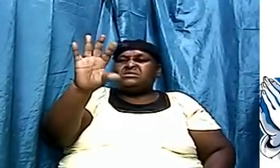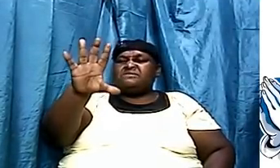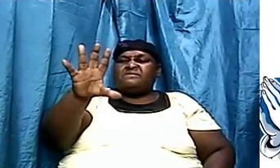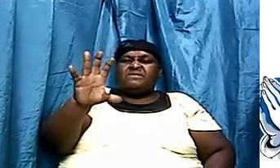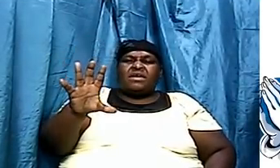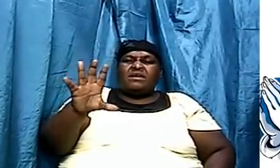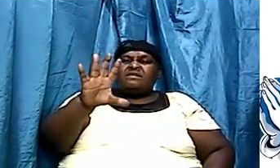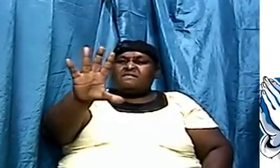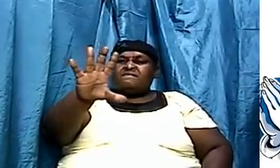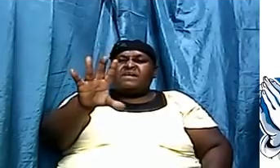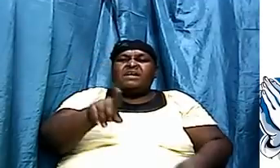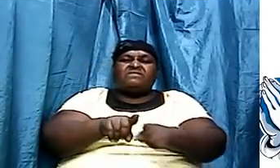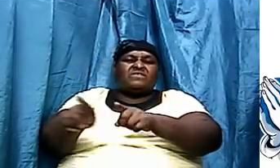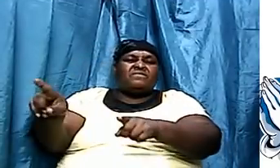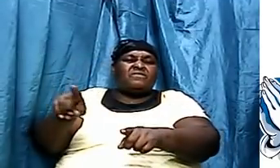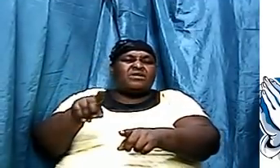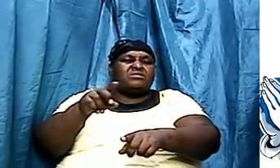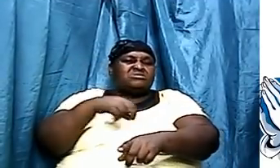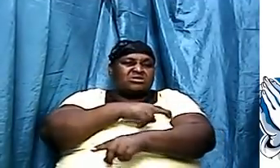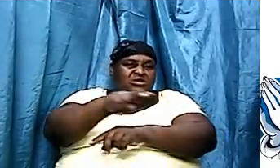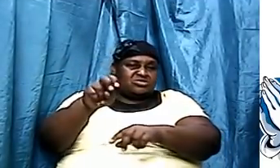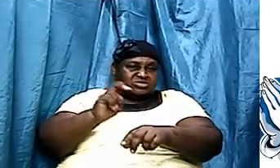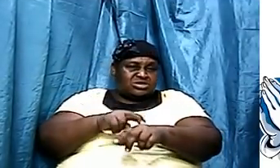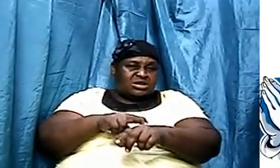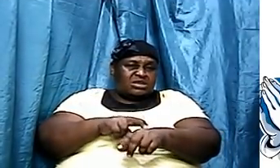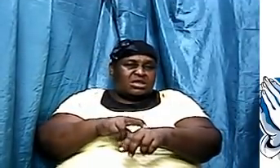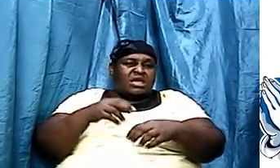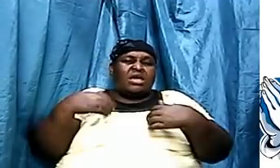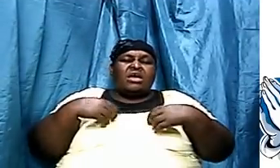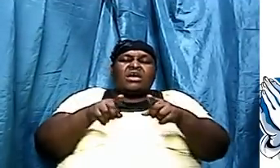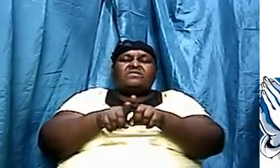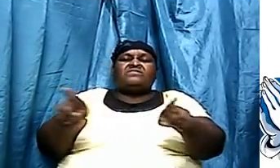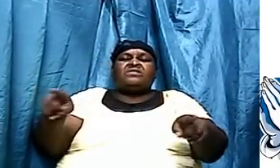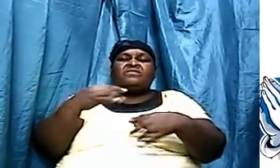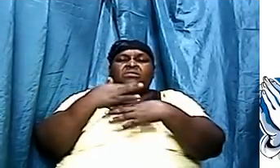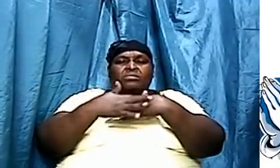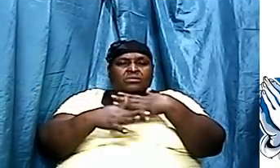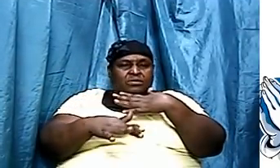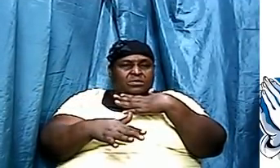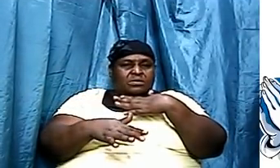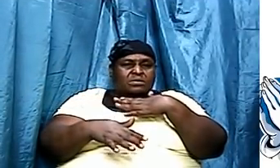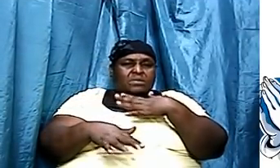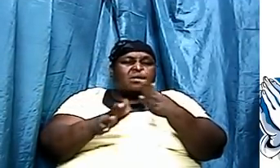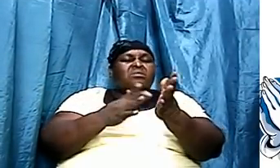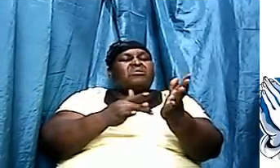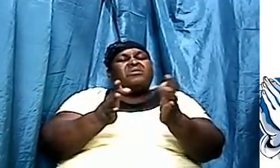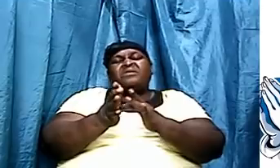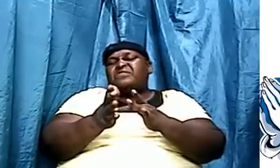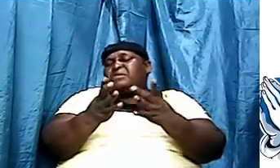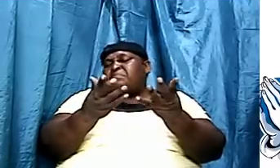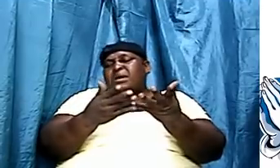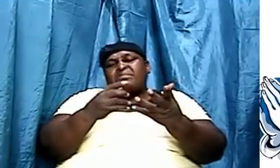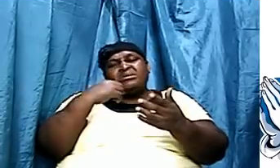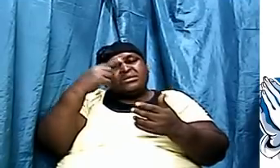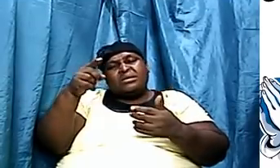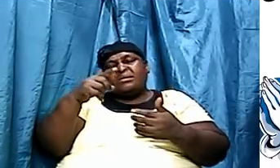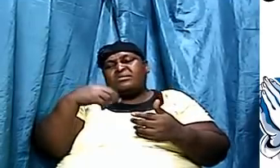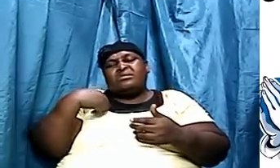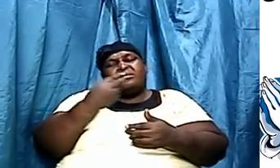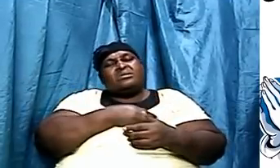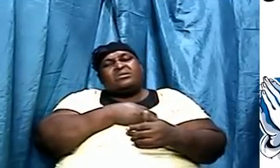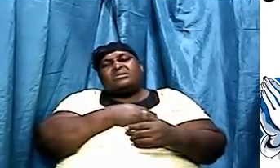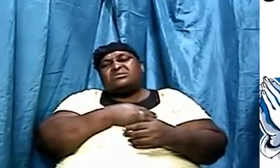races. And every one of these races had different blood. But guess what happened now? The Bible tells us different from a long time.